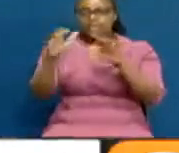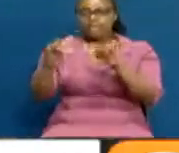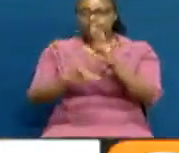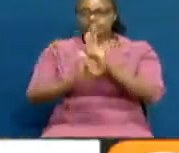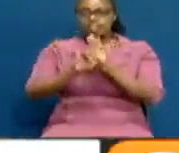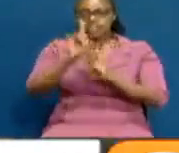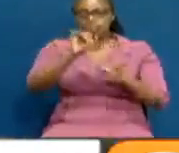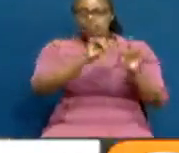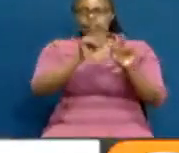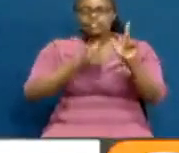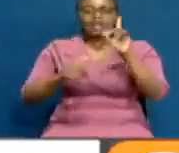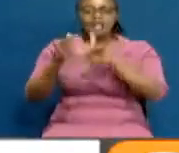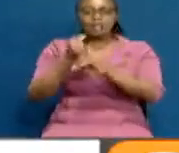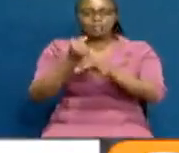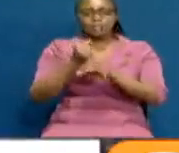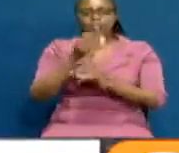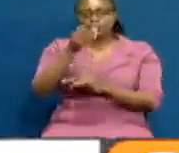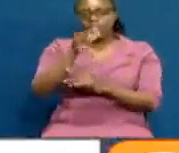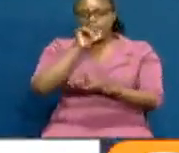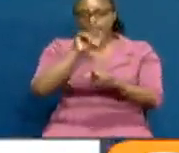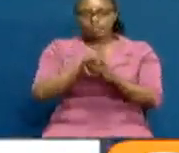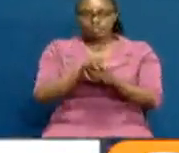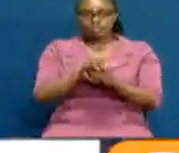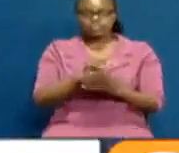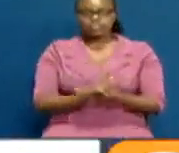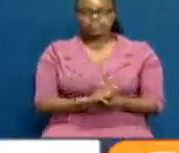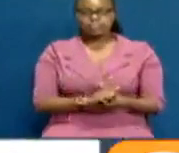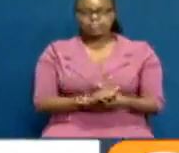policies that are captured in their manifestos.